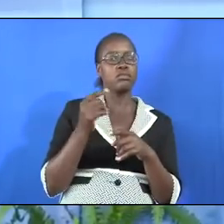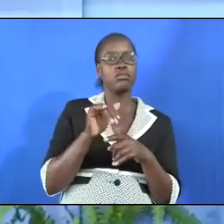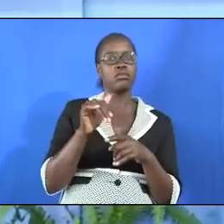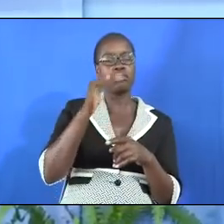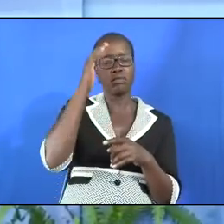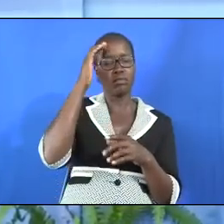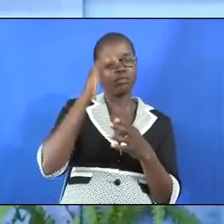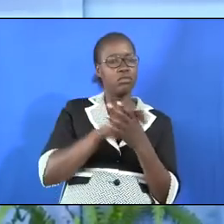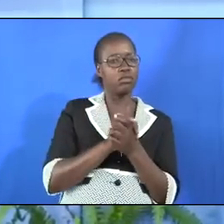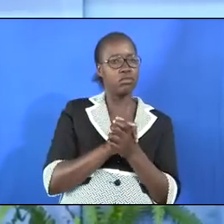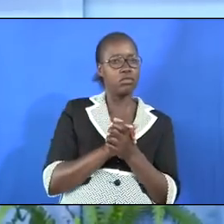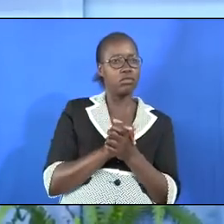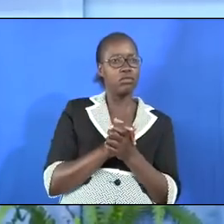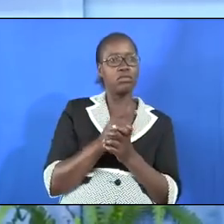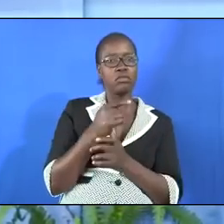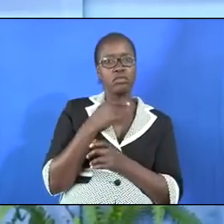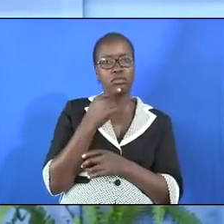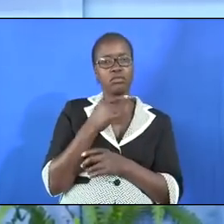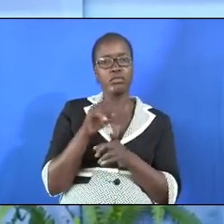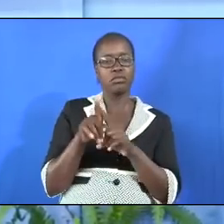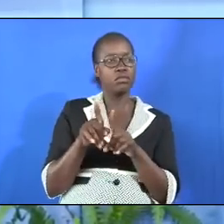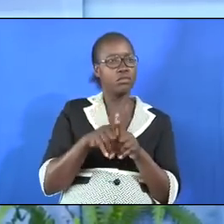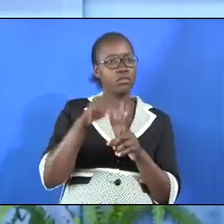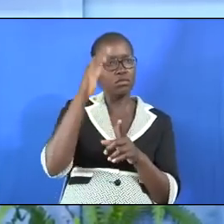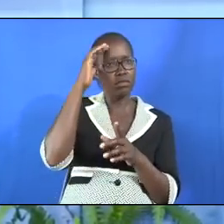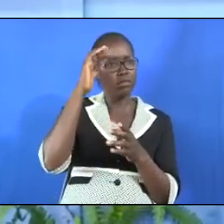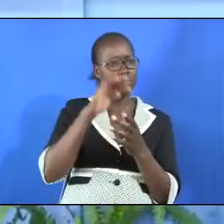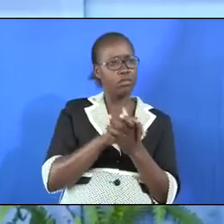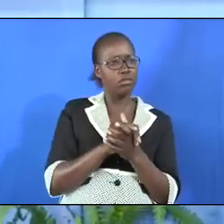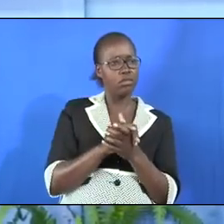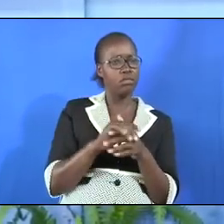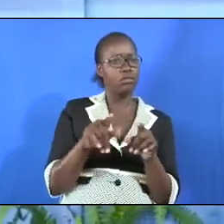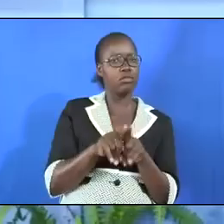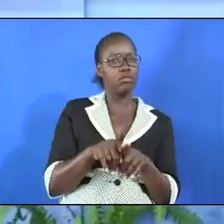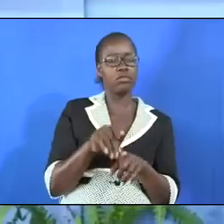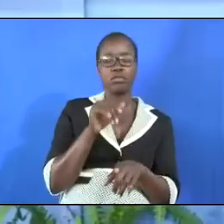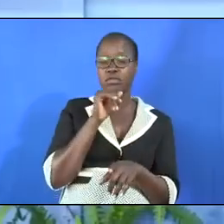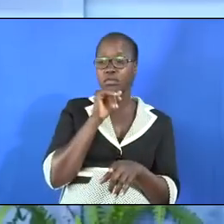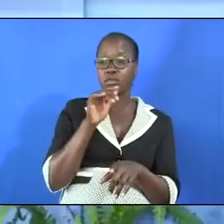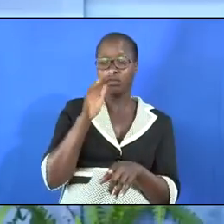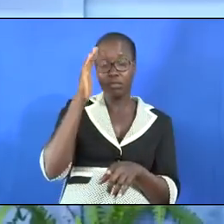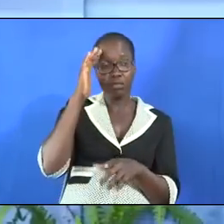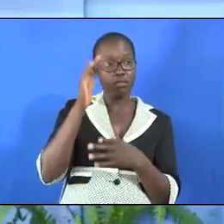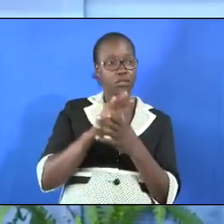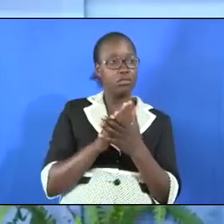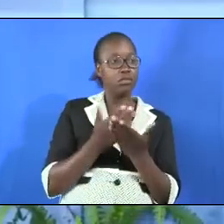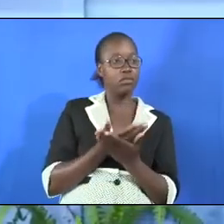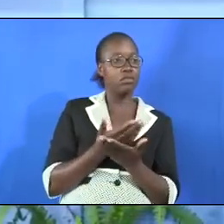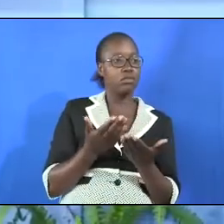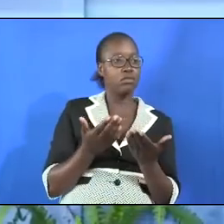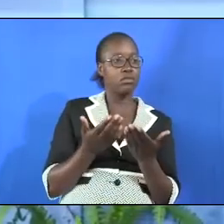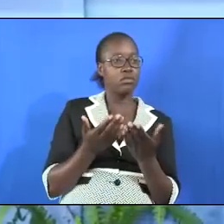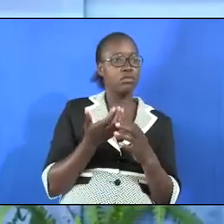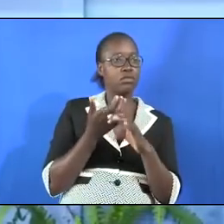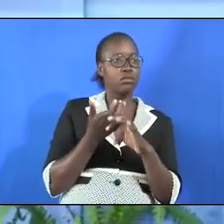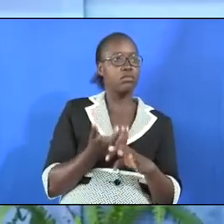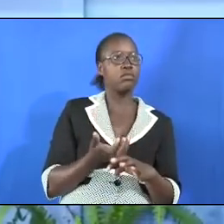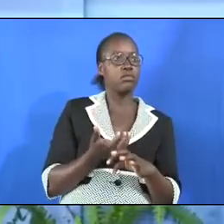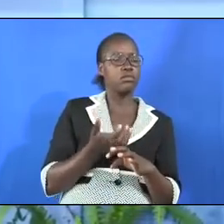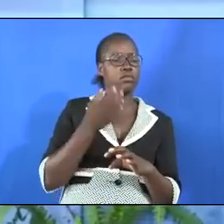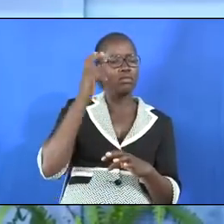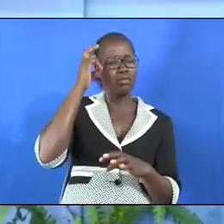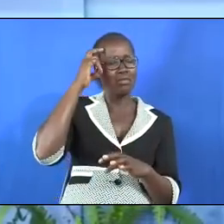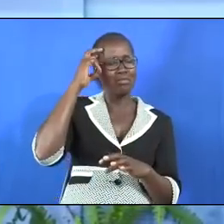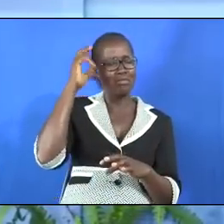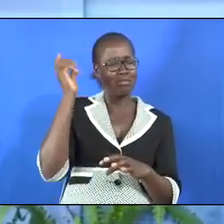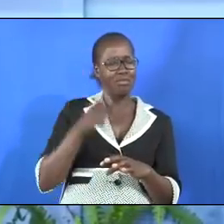and you are saying I also believe as Naaman believed this thing of being tough headed and